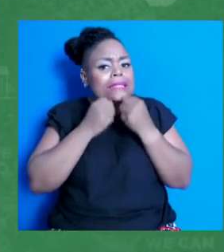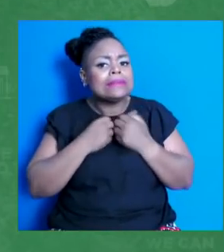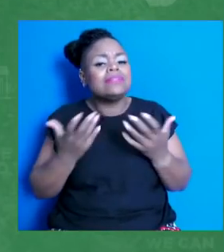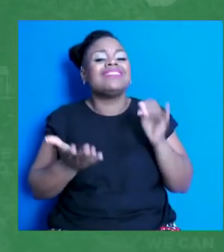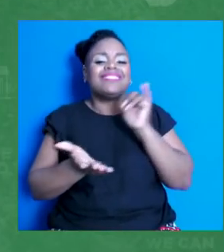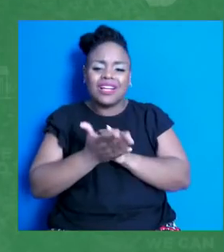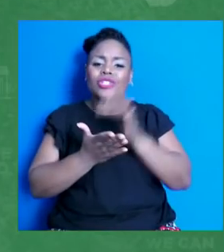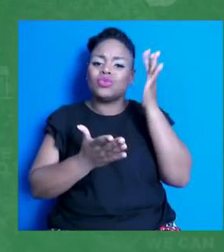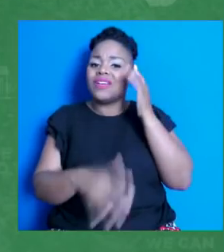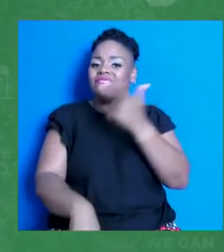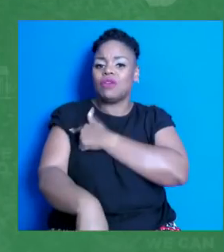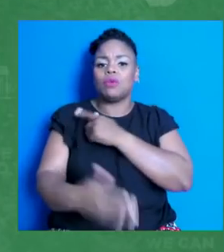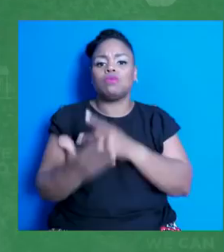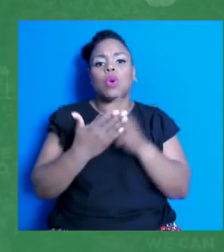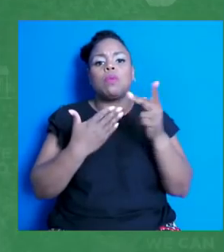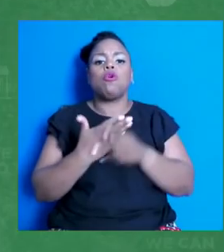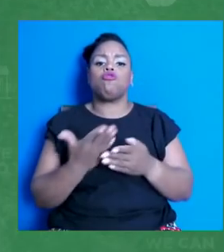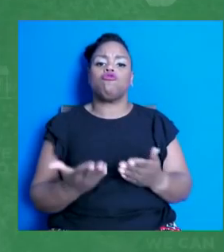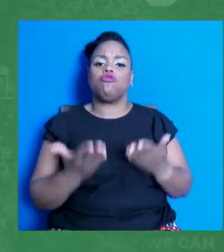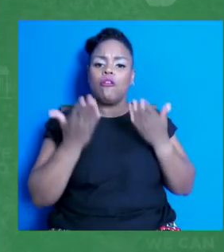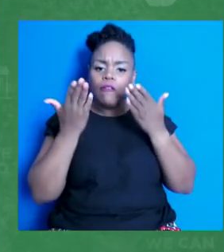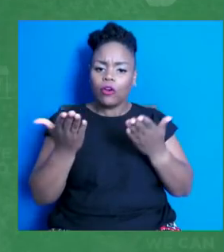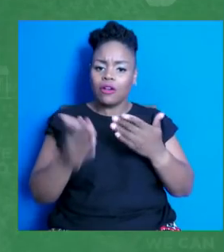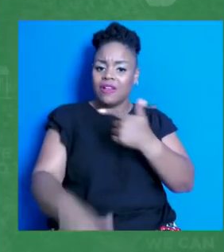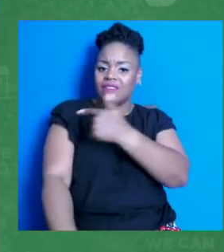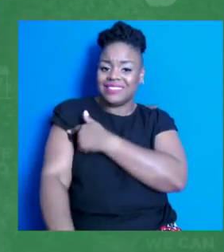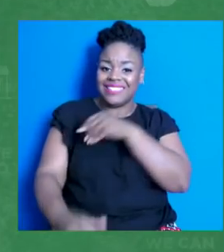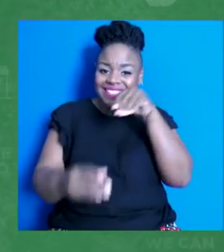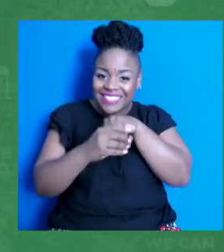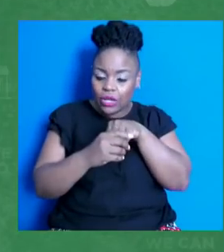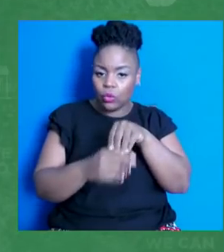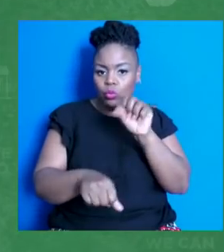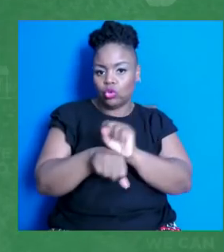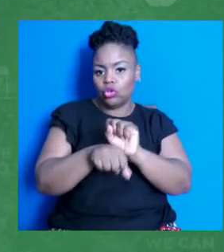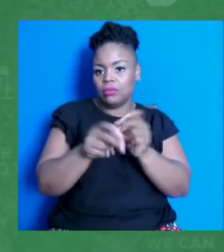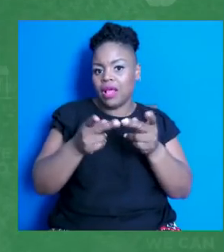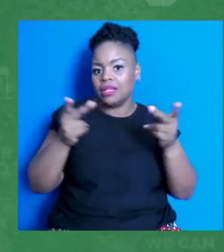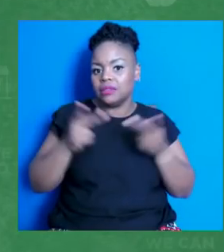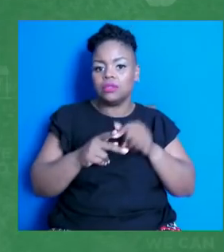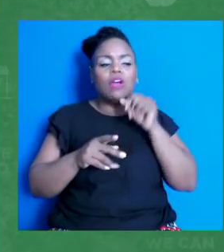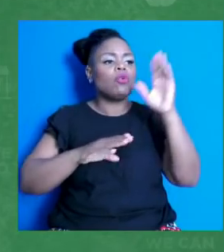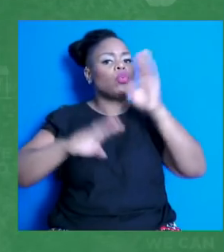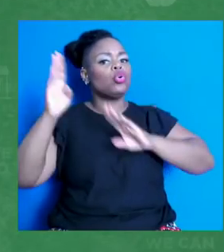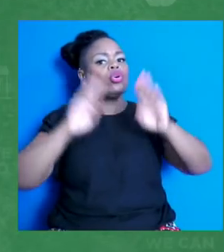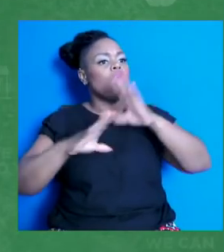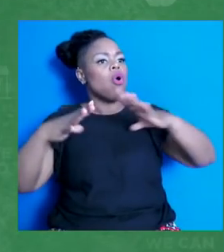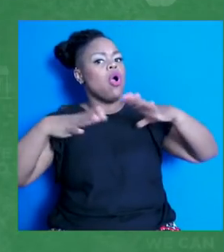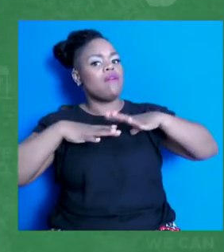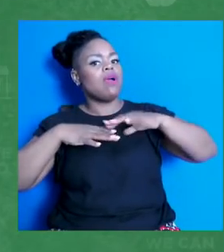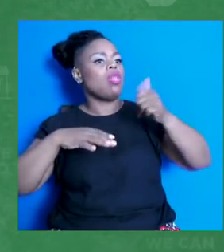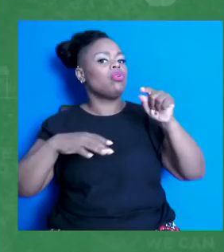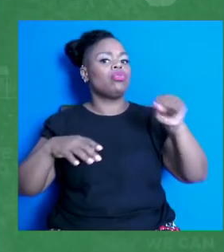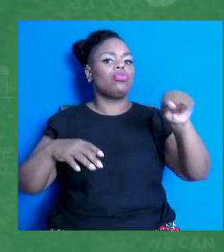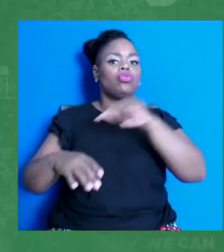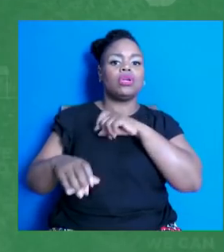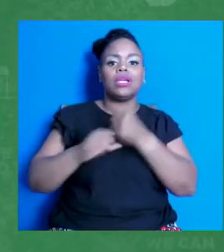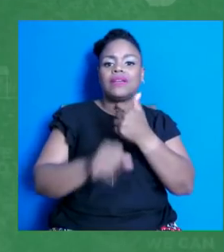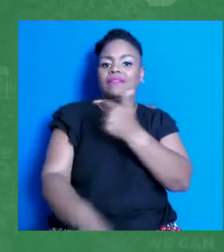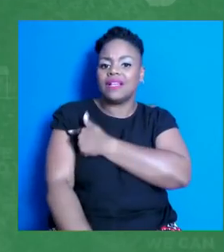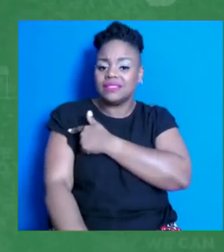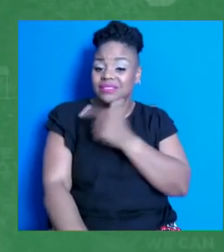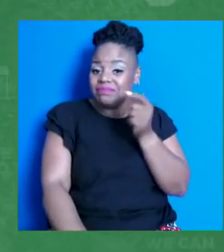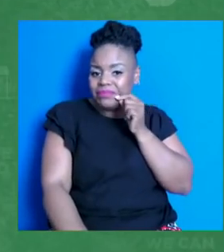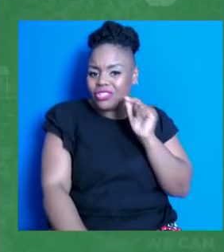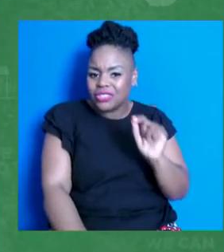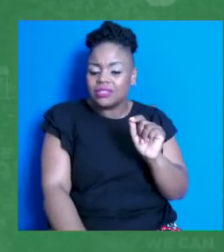vaccinate employees at their work sites so they don't have to worry about anything else but just getting vaccinated. And so we have a phenomenal canvassing team